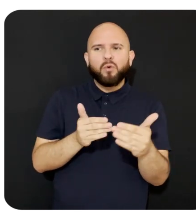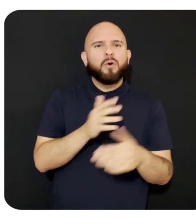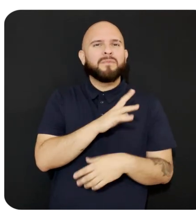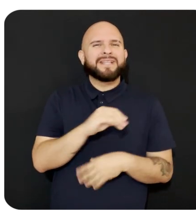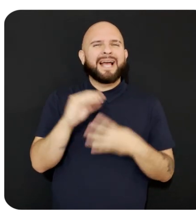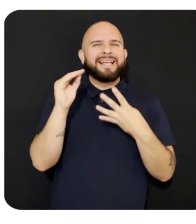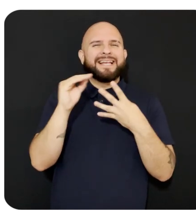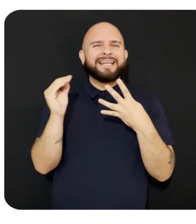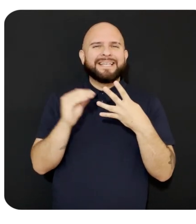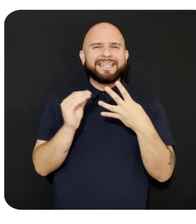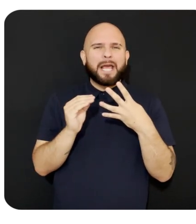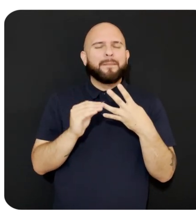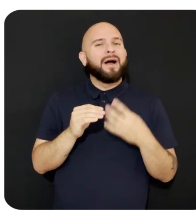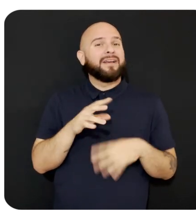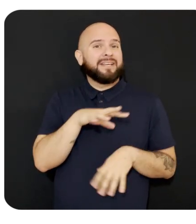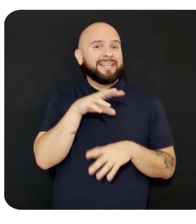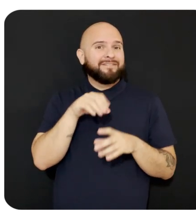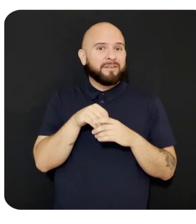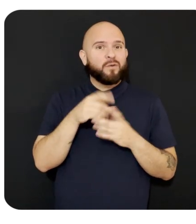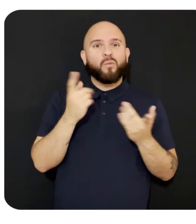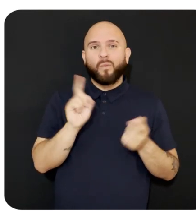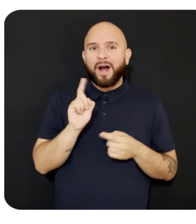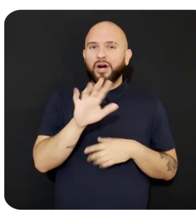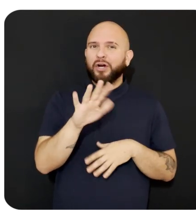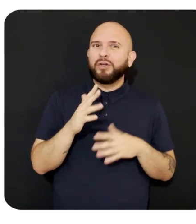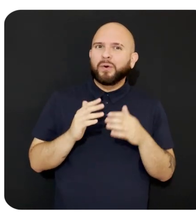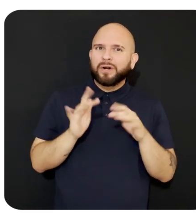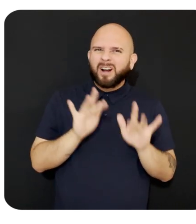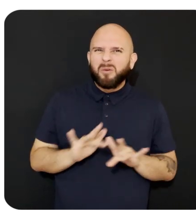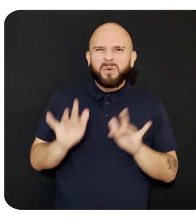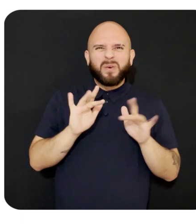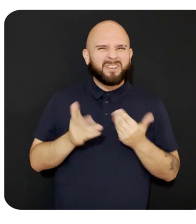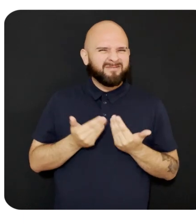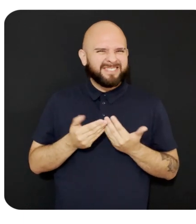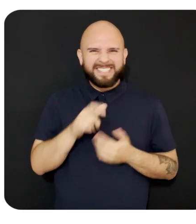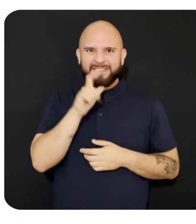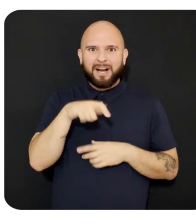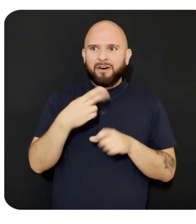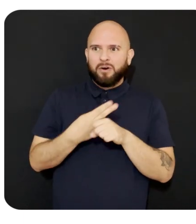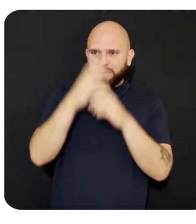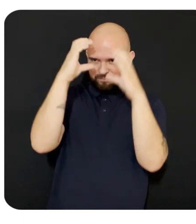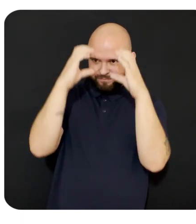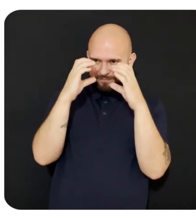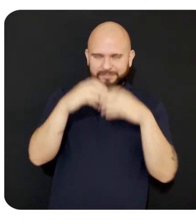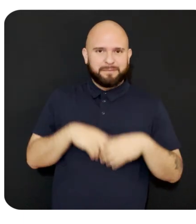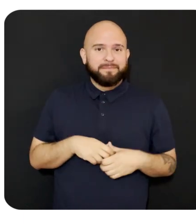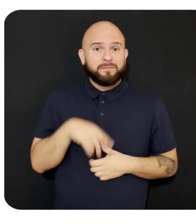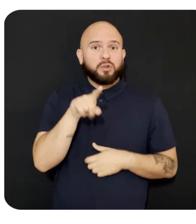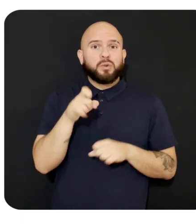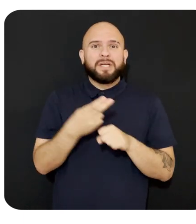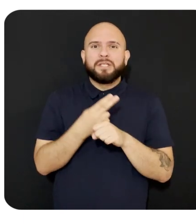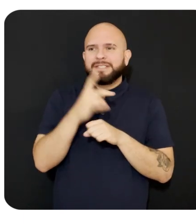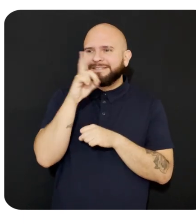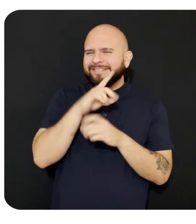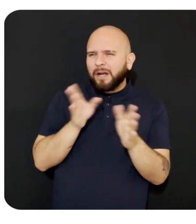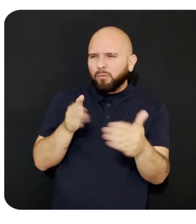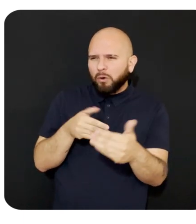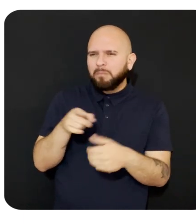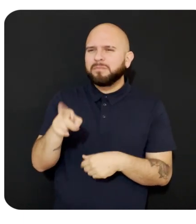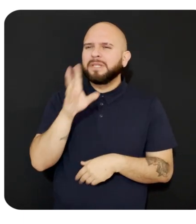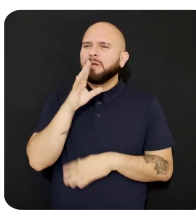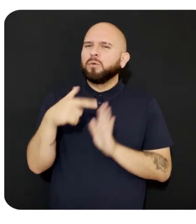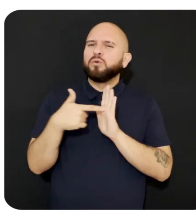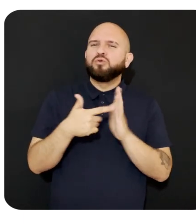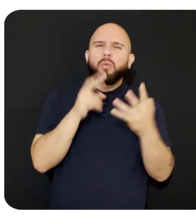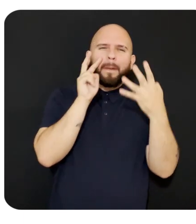from the convenience of your computer without ever donning the headset. You can load synthetic rooms that simulate the room's pass-through scene